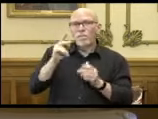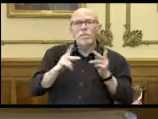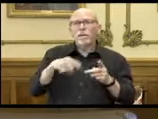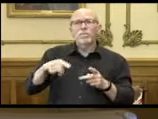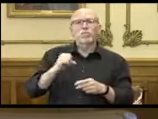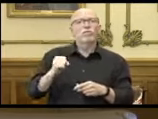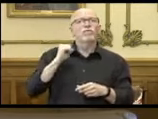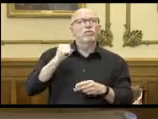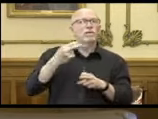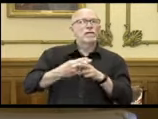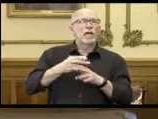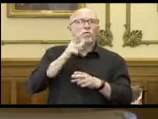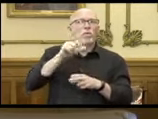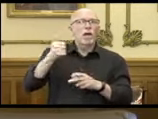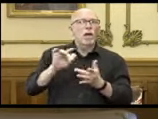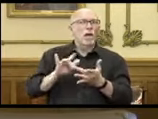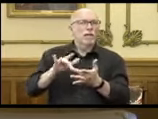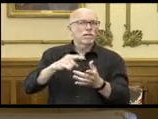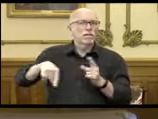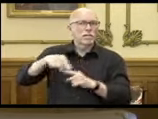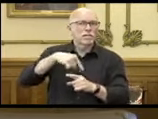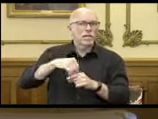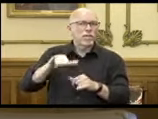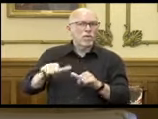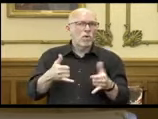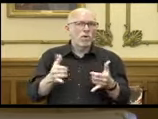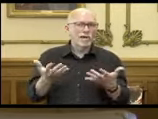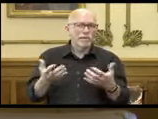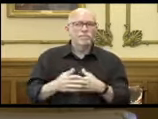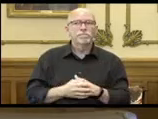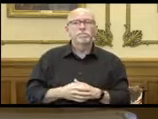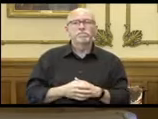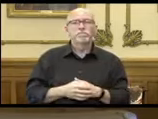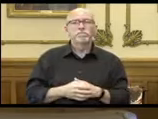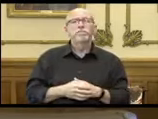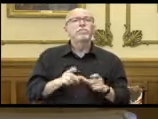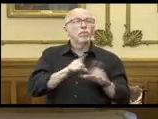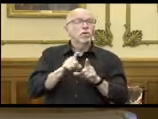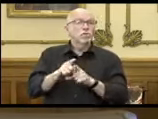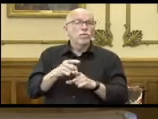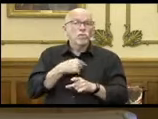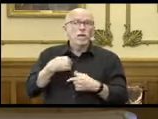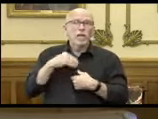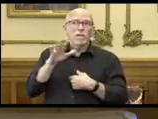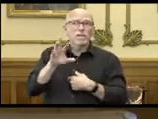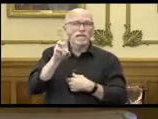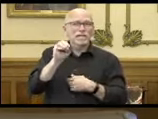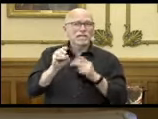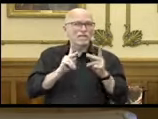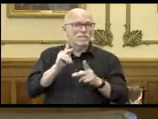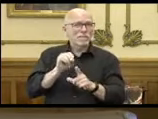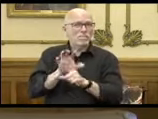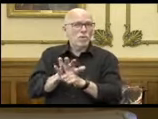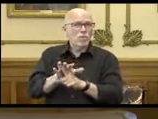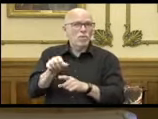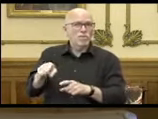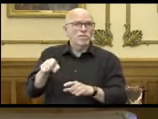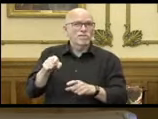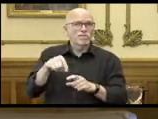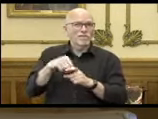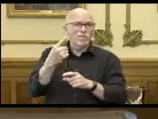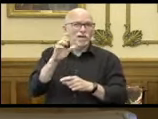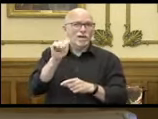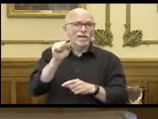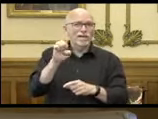refused to name close contacts for many of those parties. We also have had up to 60 people exposed to a